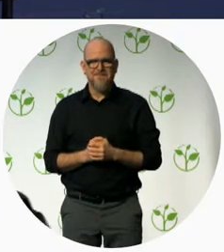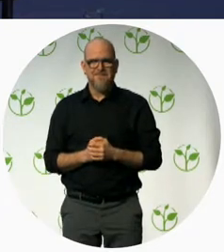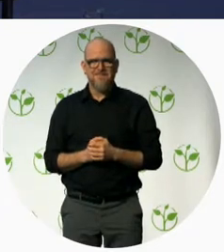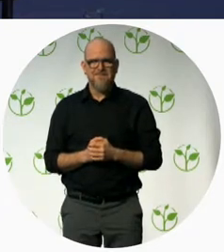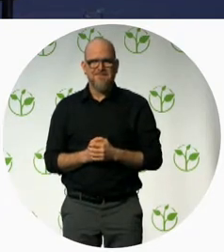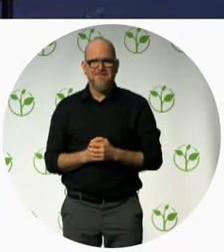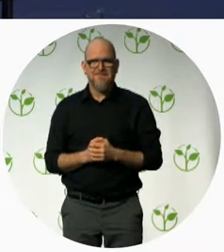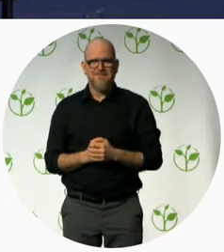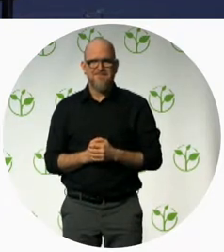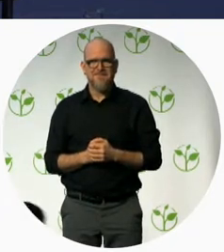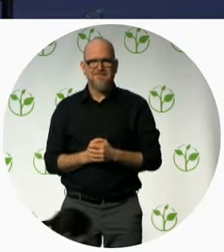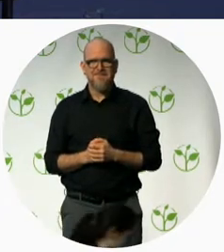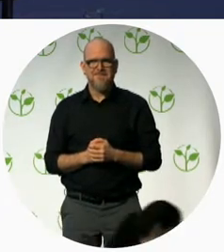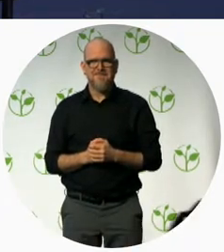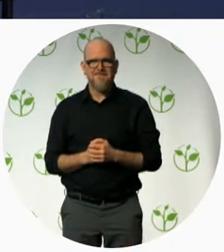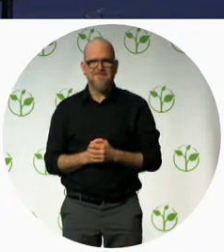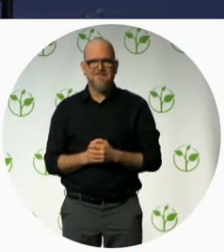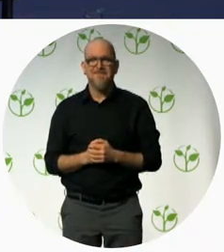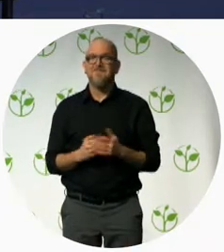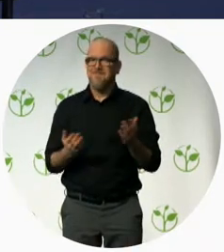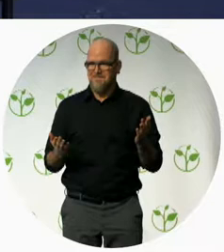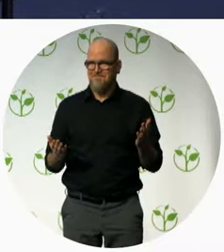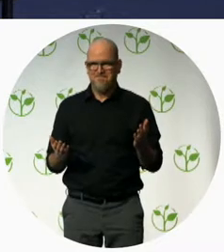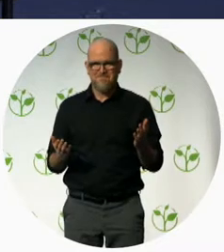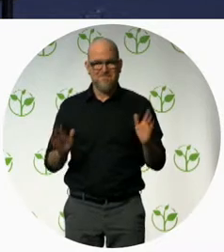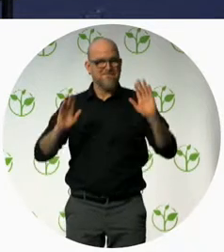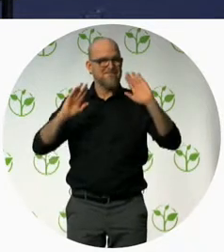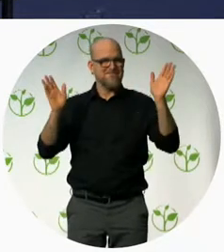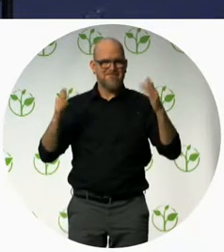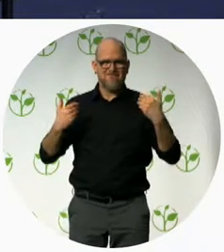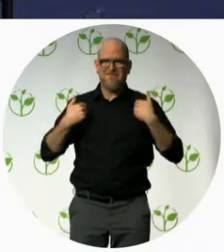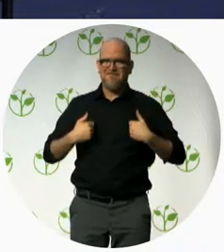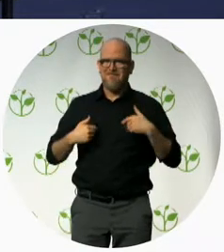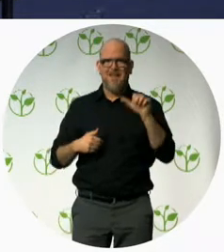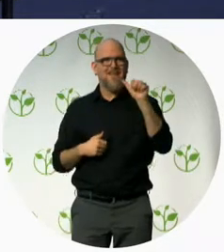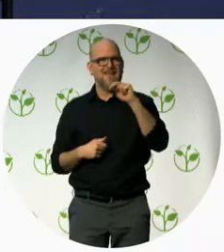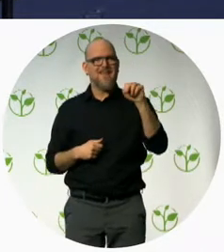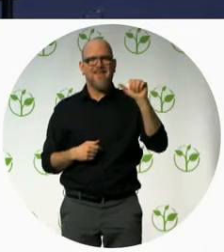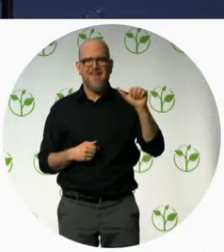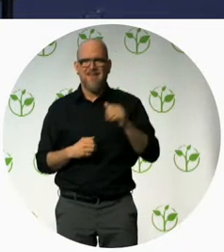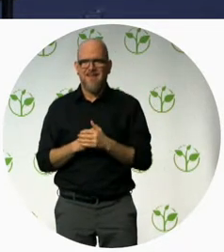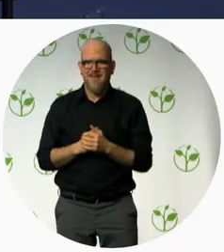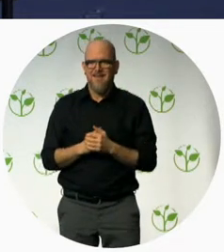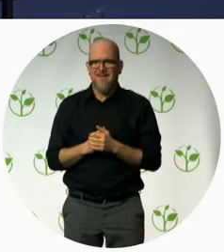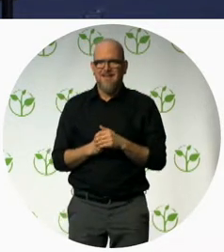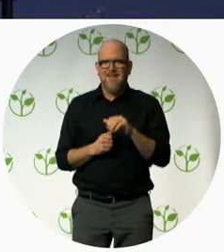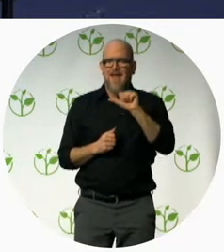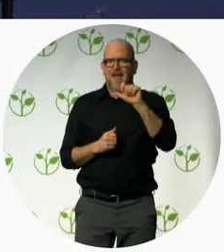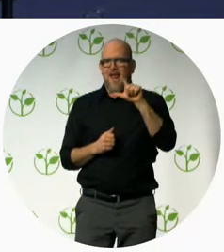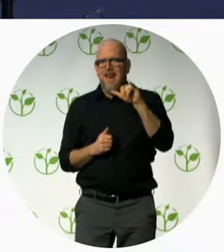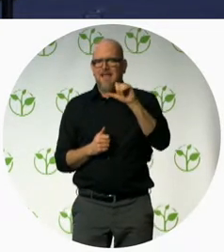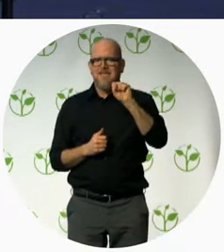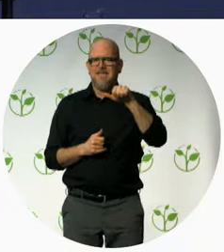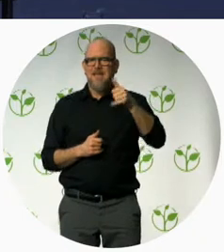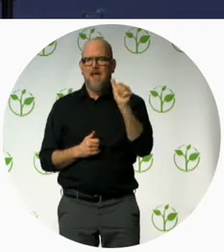presentation I'm Anna Alicia Bana from the Surya Kanti Foundation and my presentation is